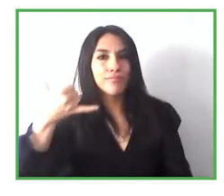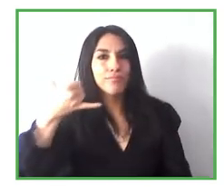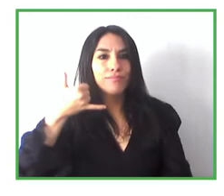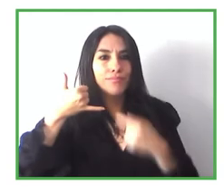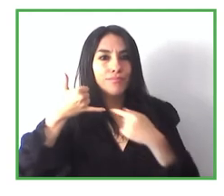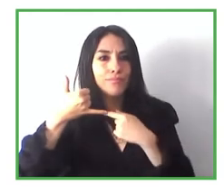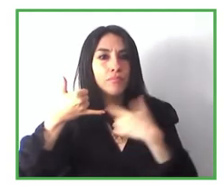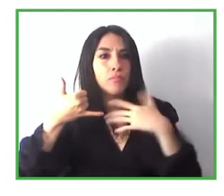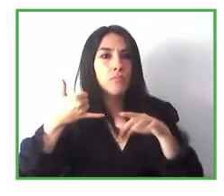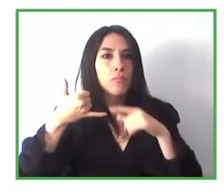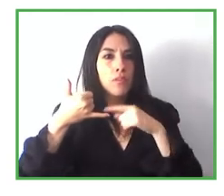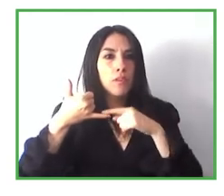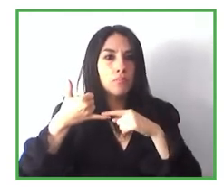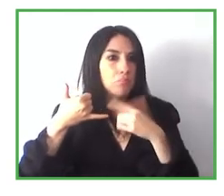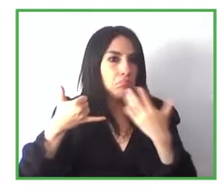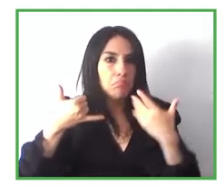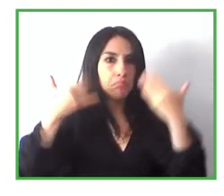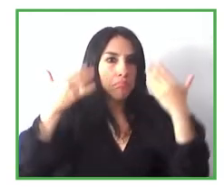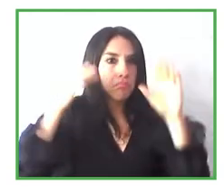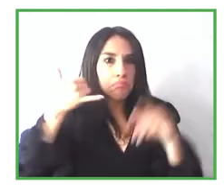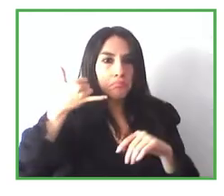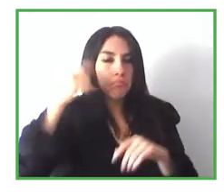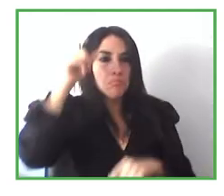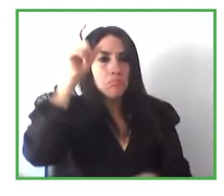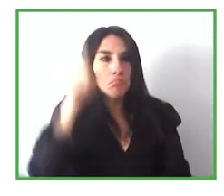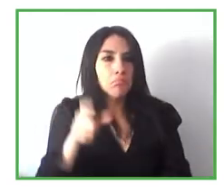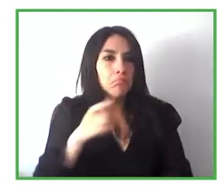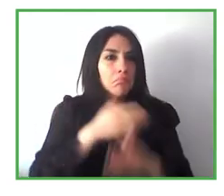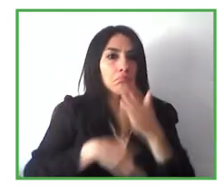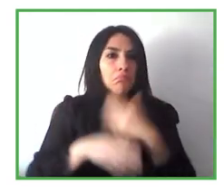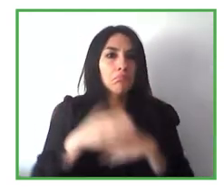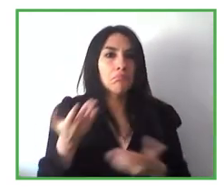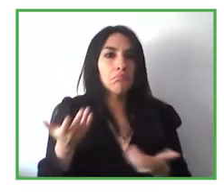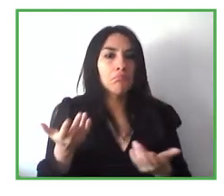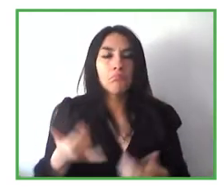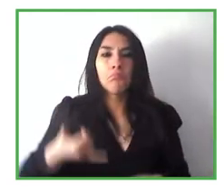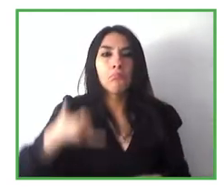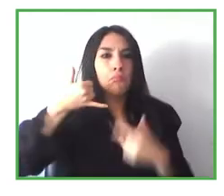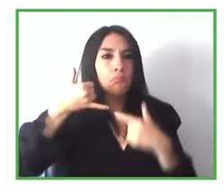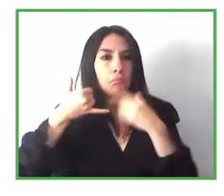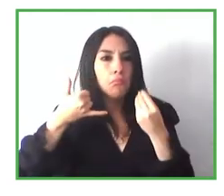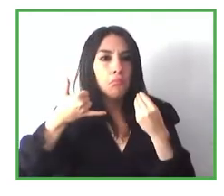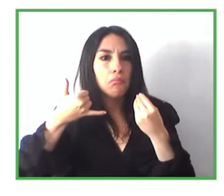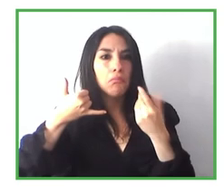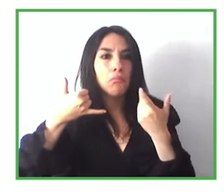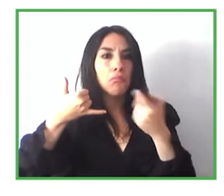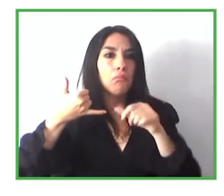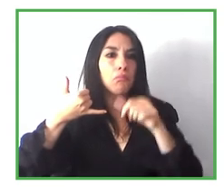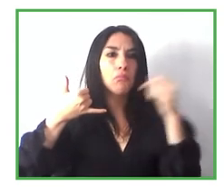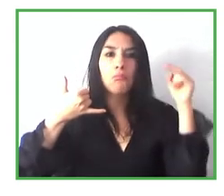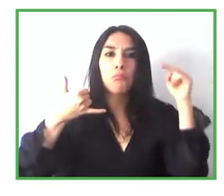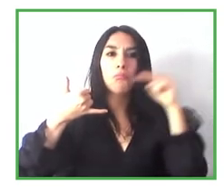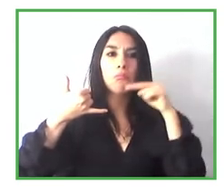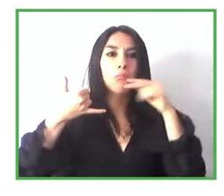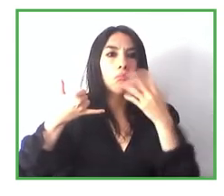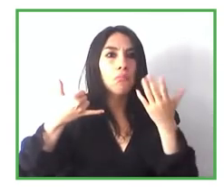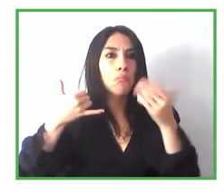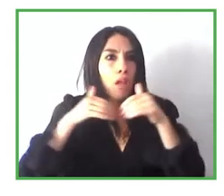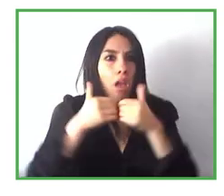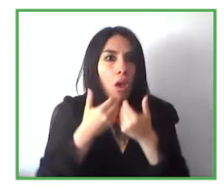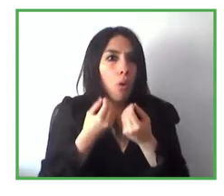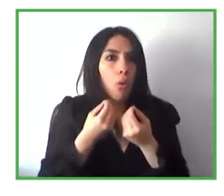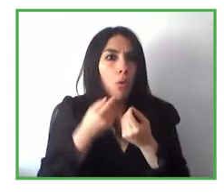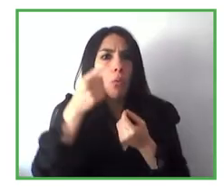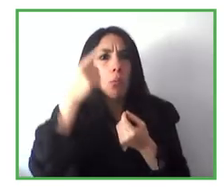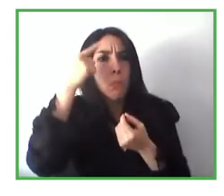mobile phones in your hand, especially for a person that has a visual impairment. What have you